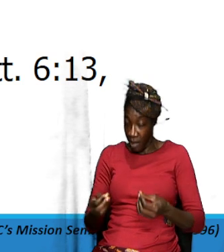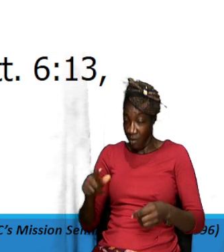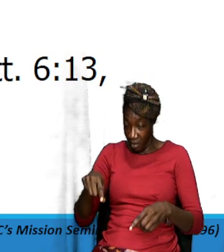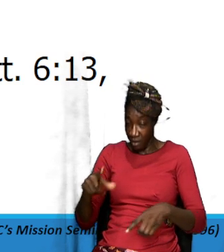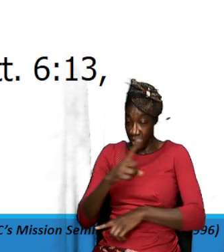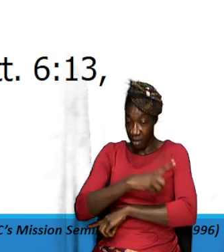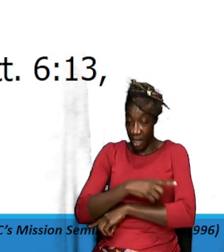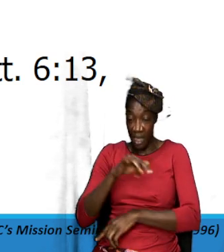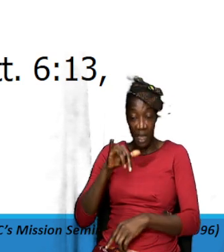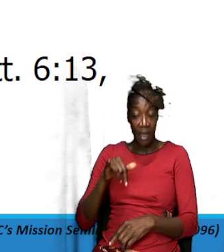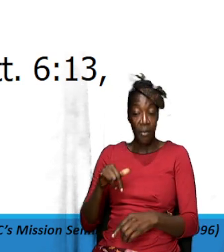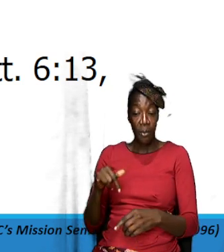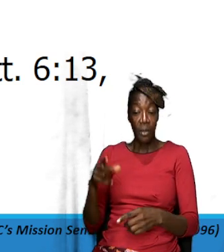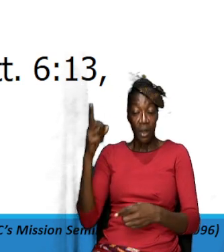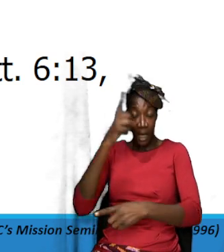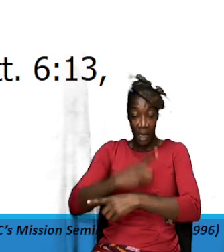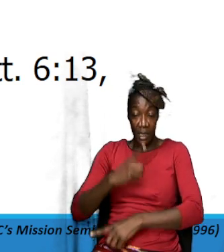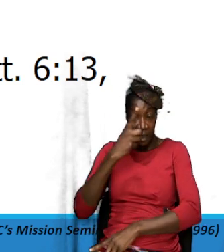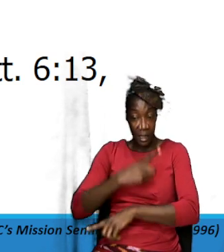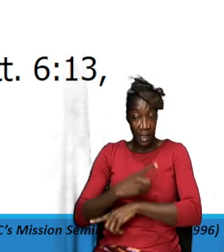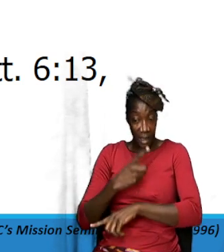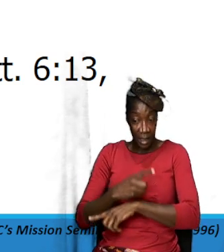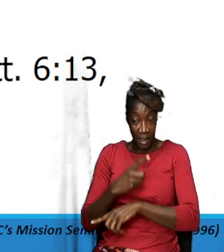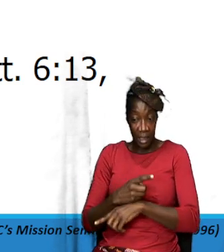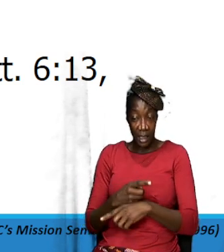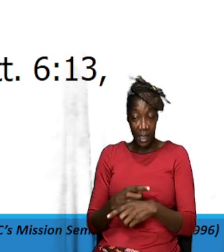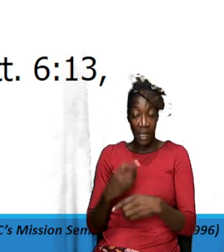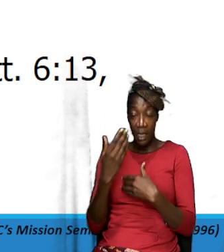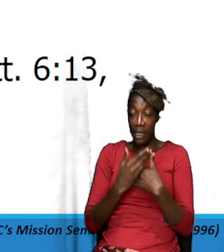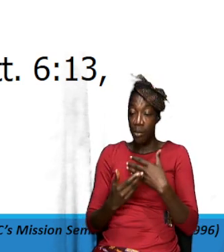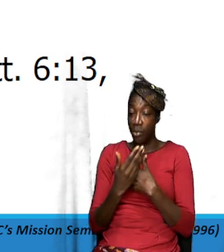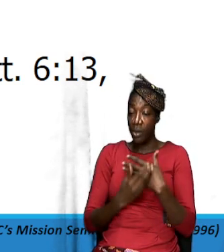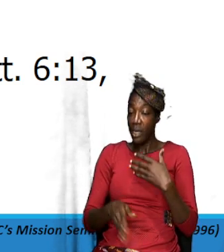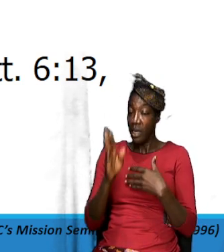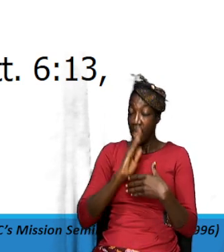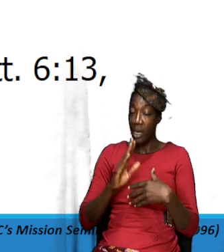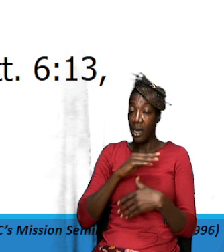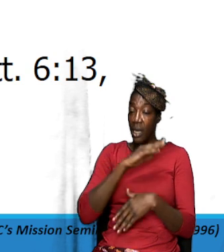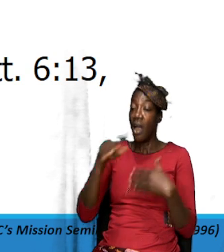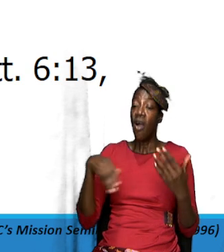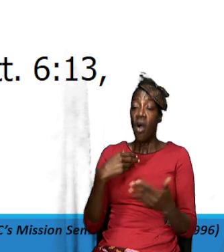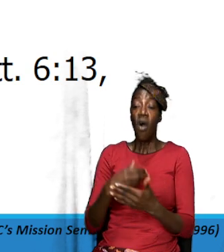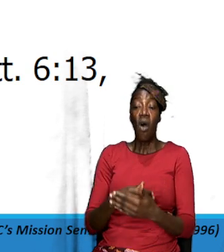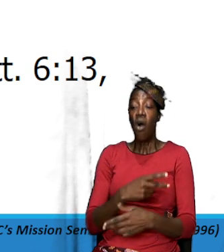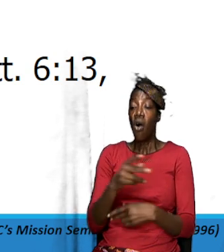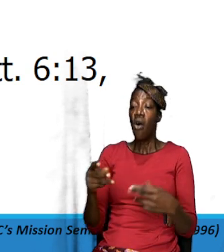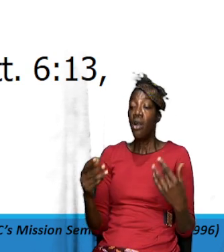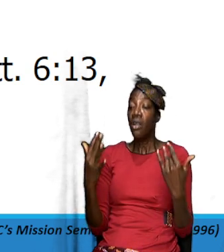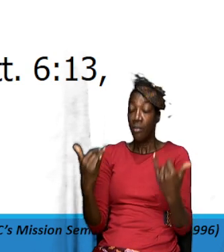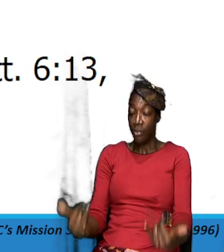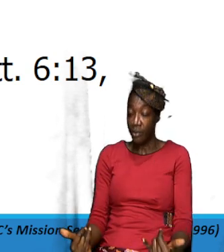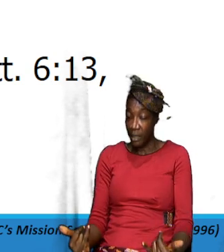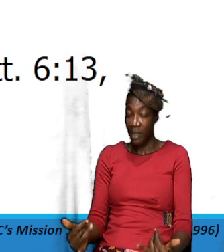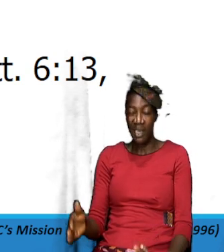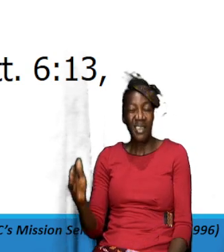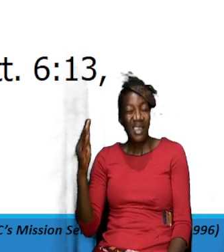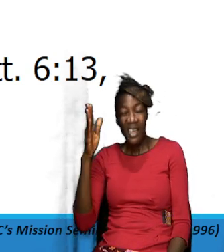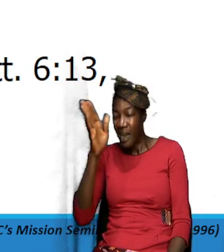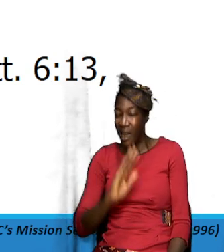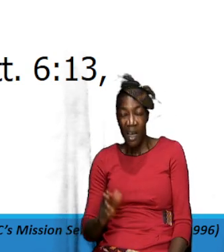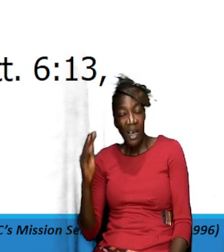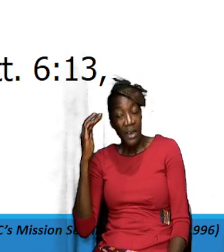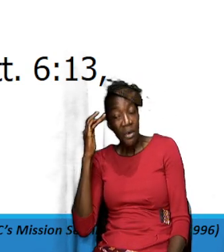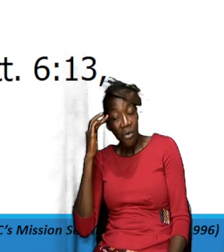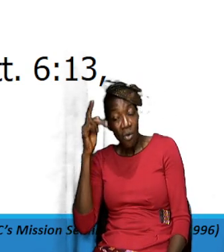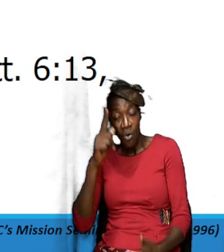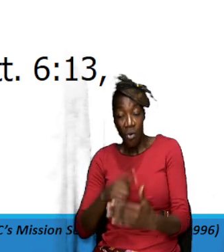because God is omniscient and that's the wonderful thing about serving God that is omniscient he knows what we need